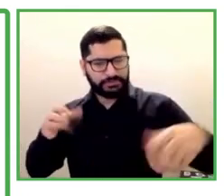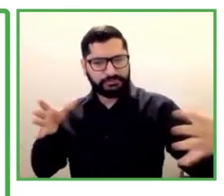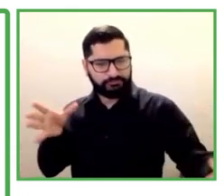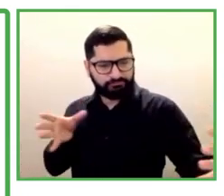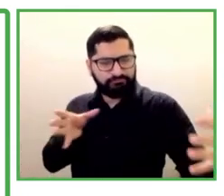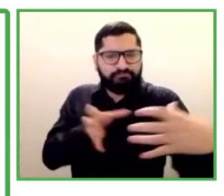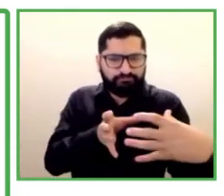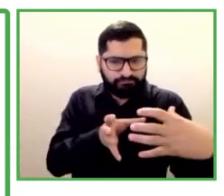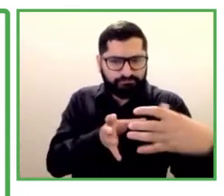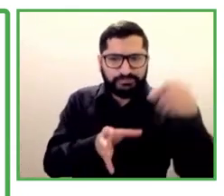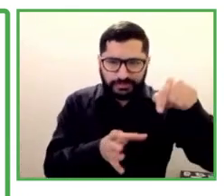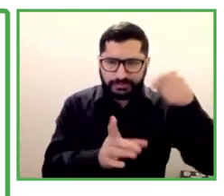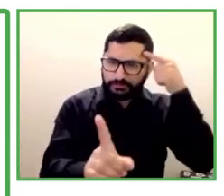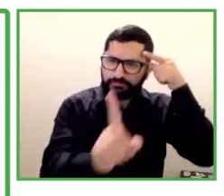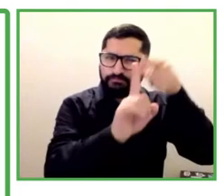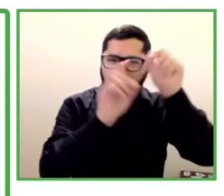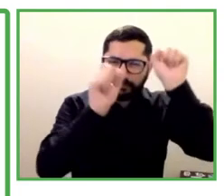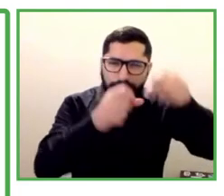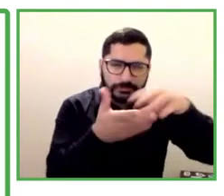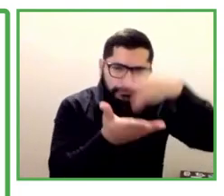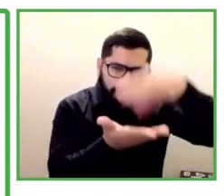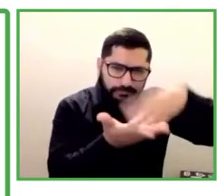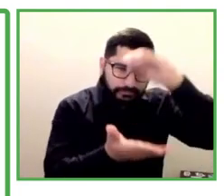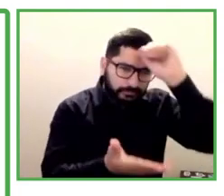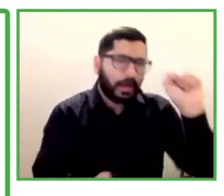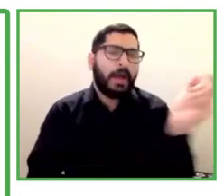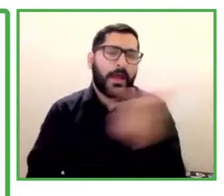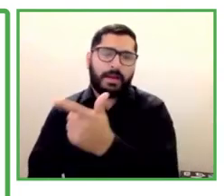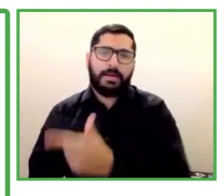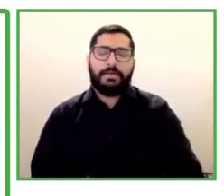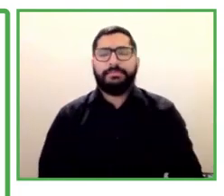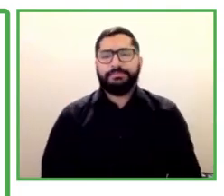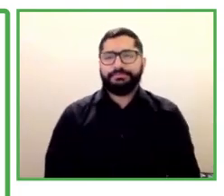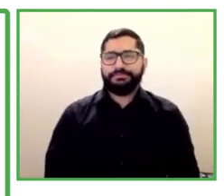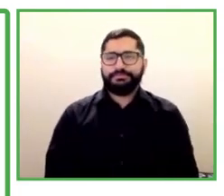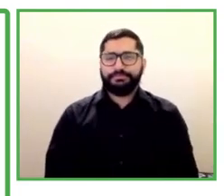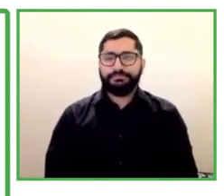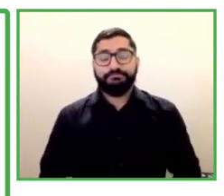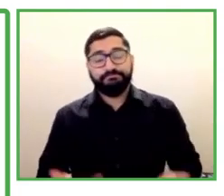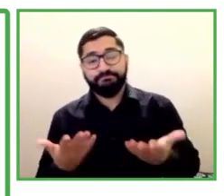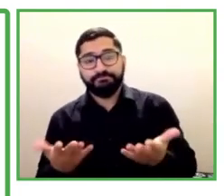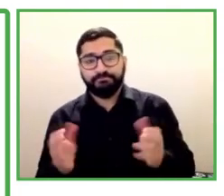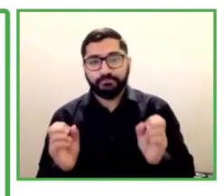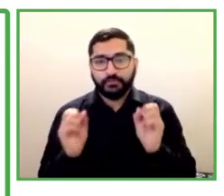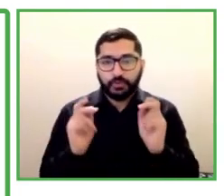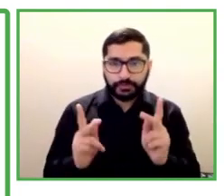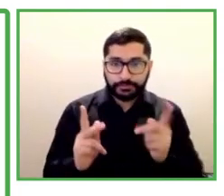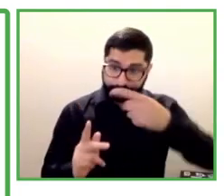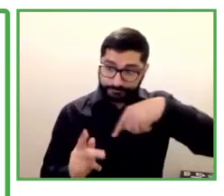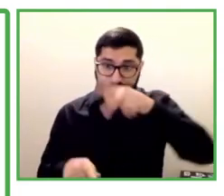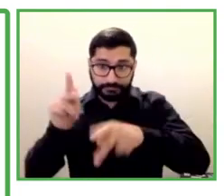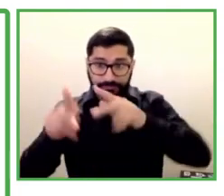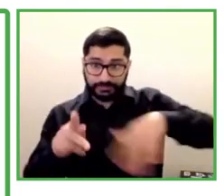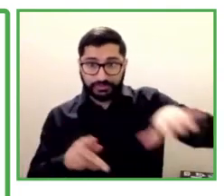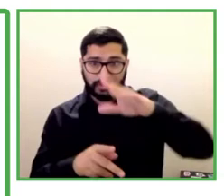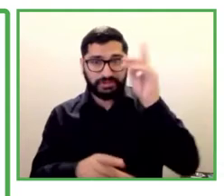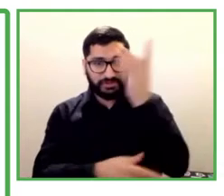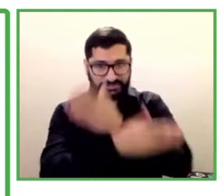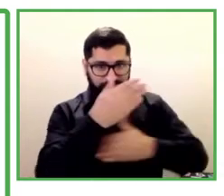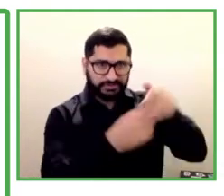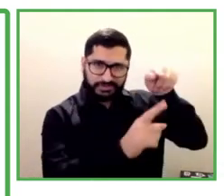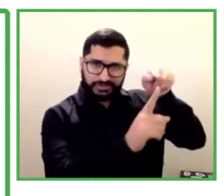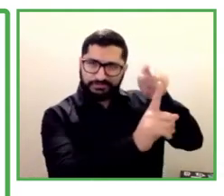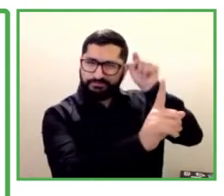of youth with and without disabilities, especially those living in poverty, do not have this conviction and are not